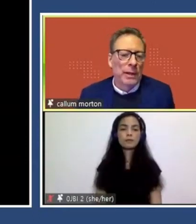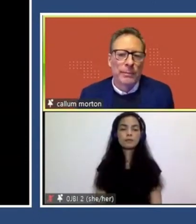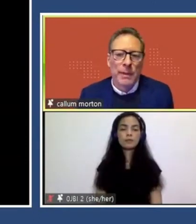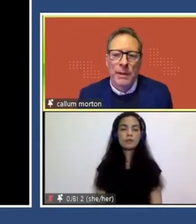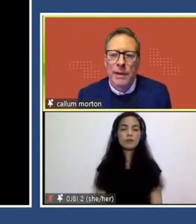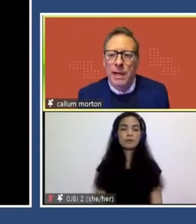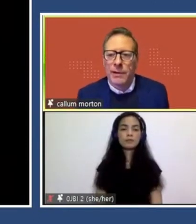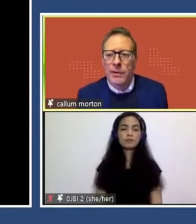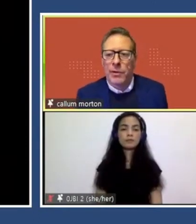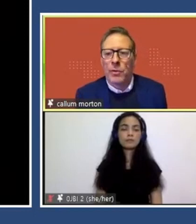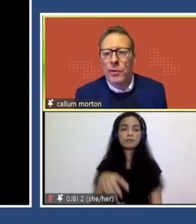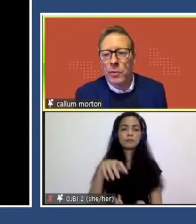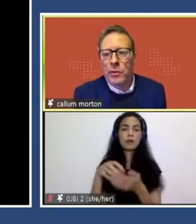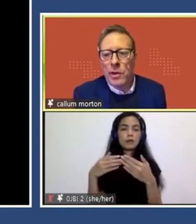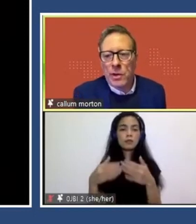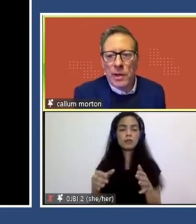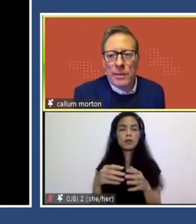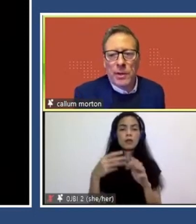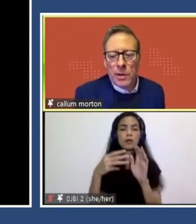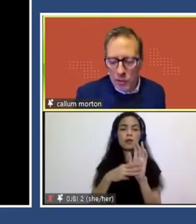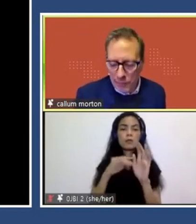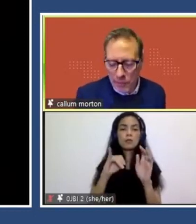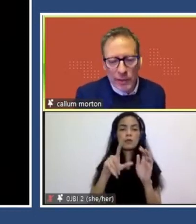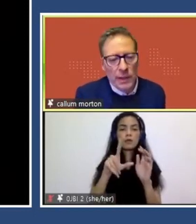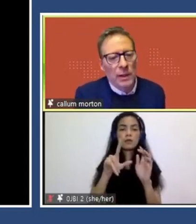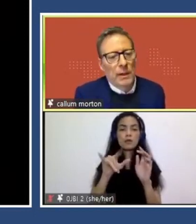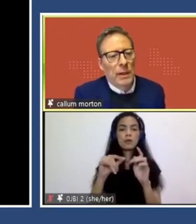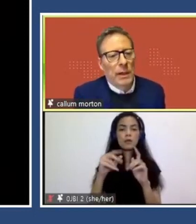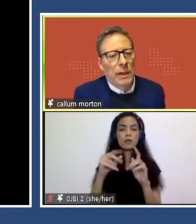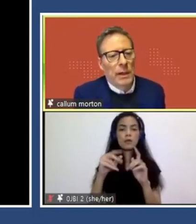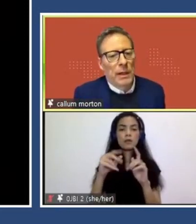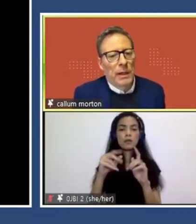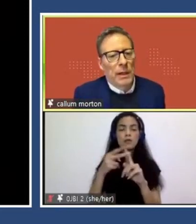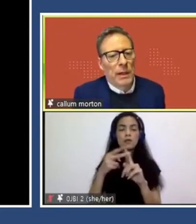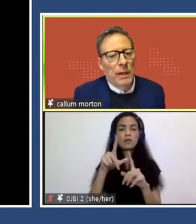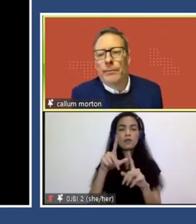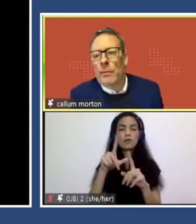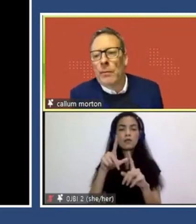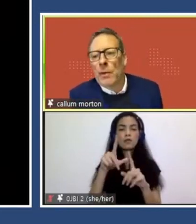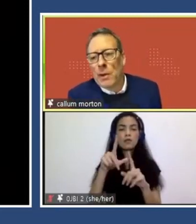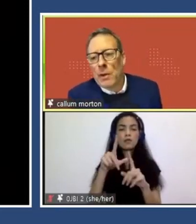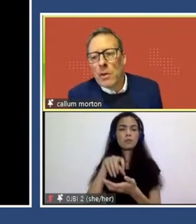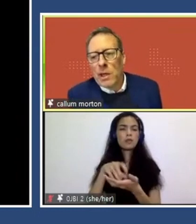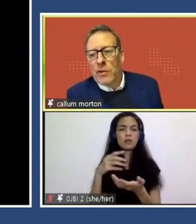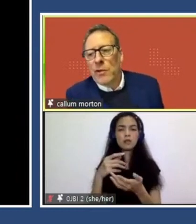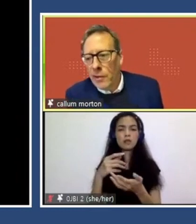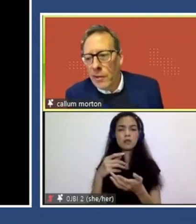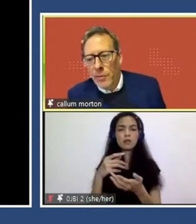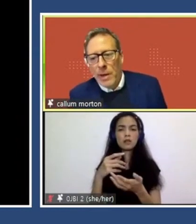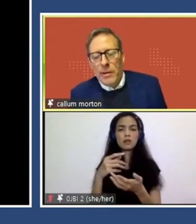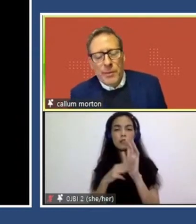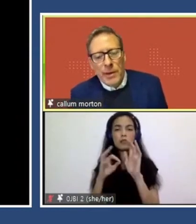Emily Floyd, um, is an artist who also teaches at Monash University. Um, she